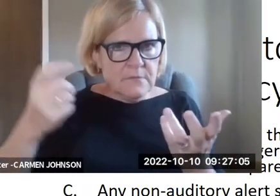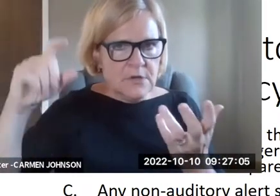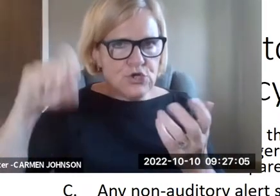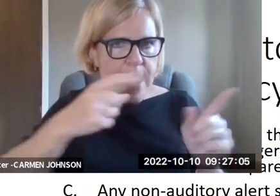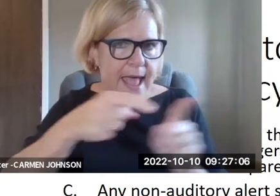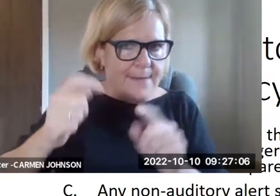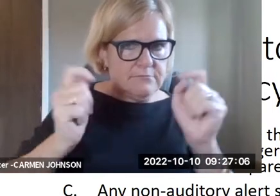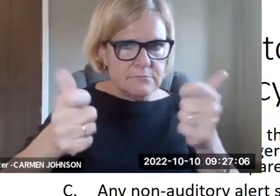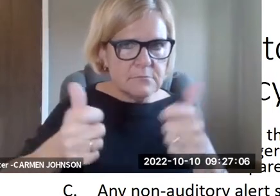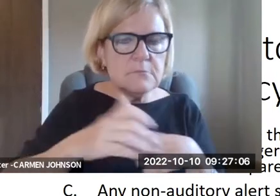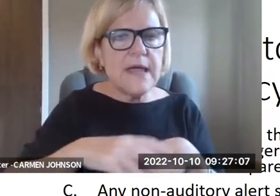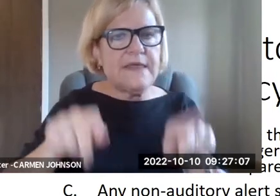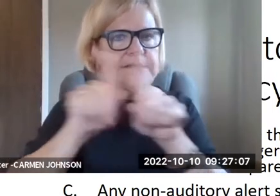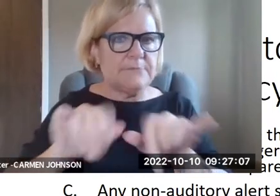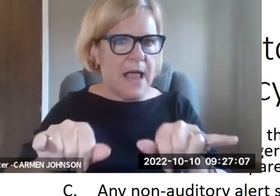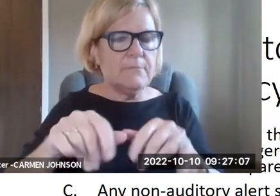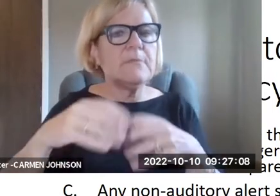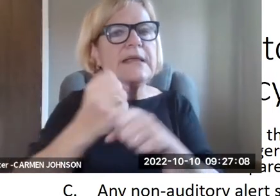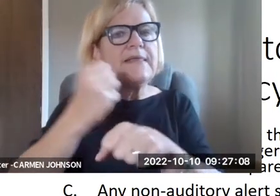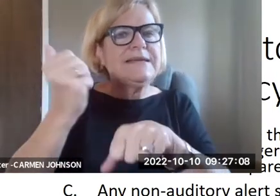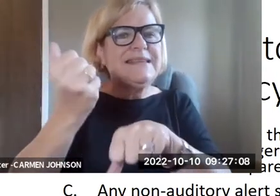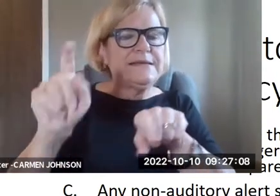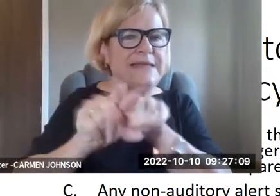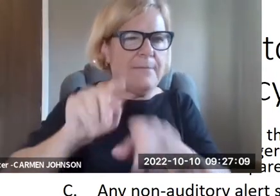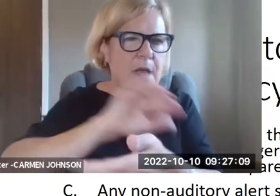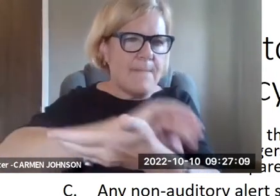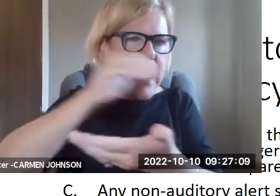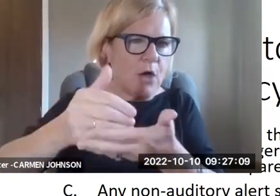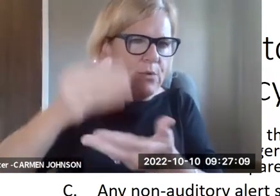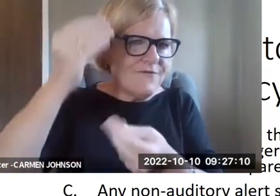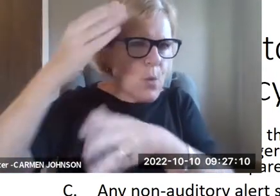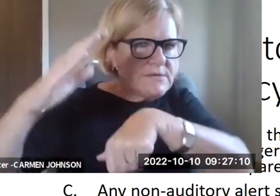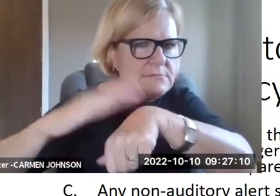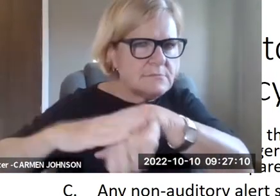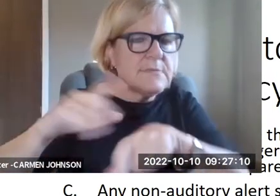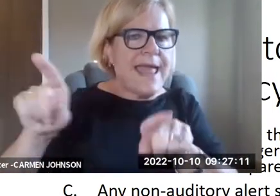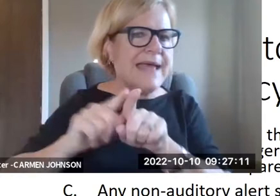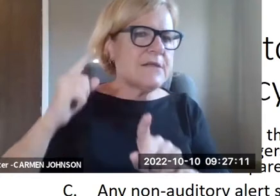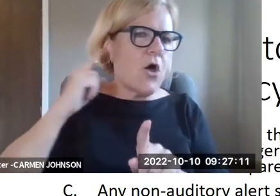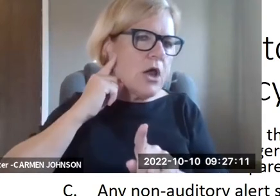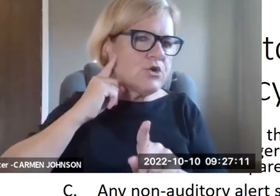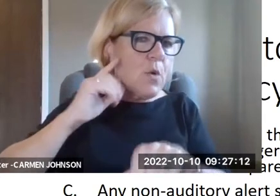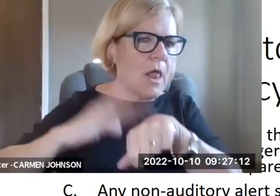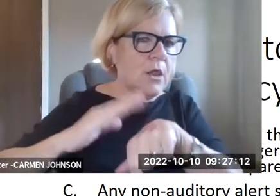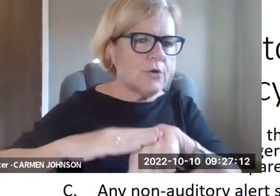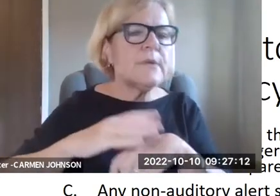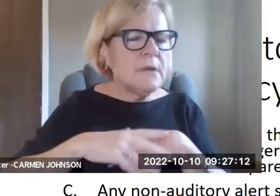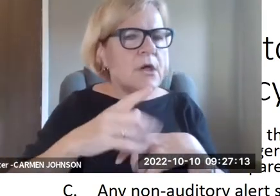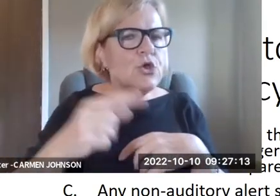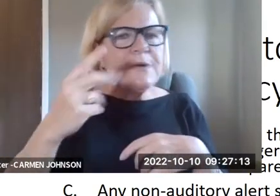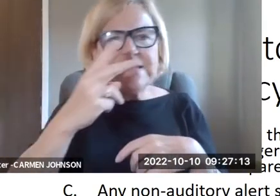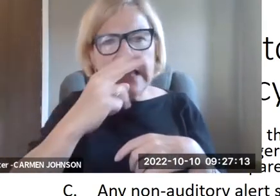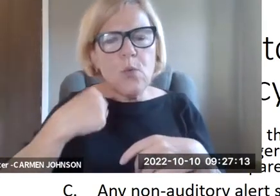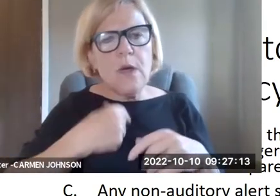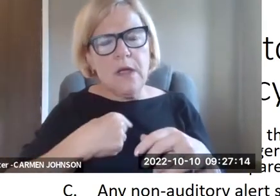know, any non-auditory alert should be visible from everywhere, um, should be, uh, and should happen promptly sort of at the same time and giving the